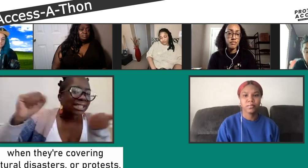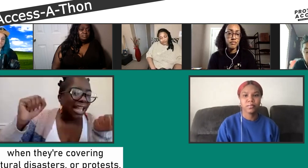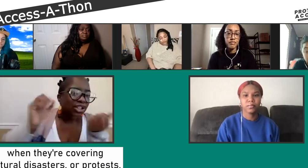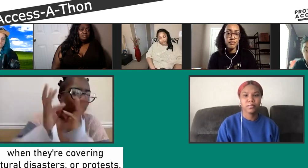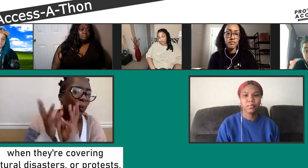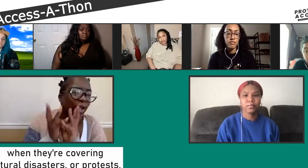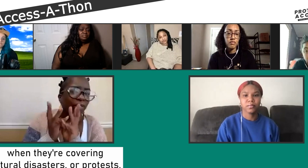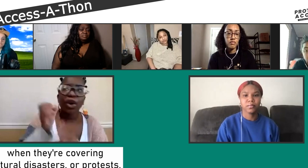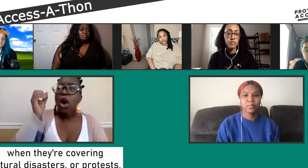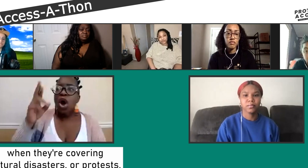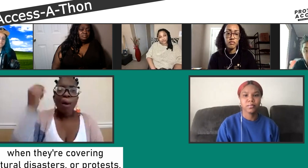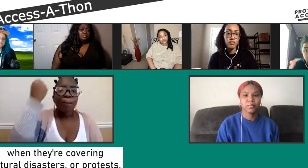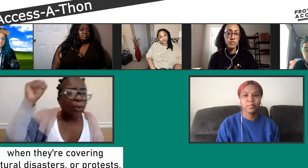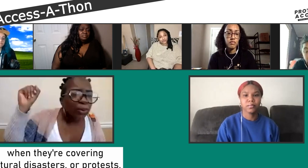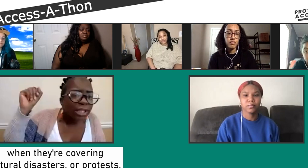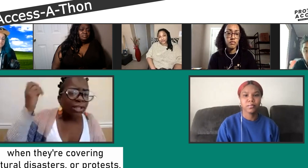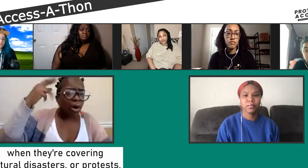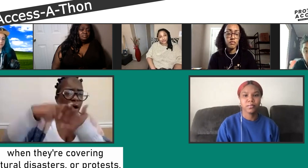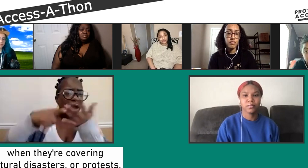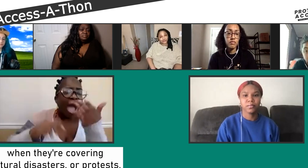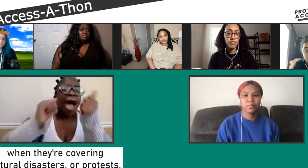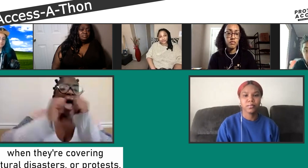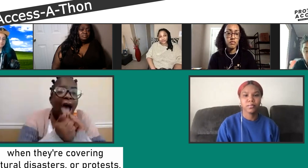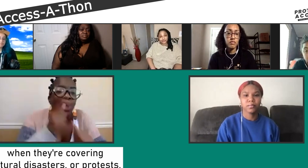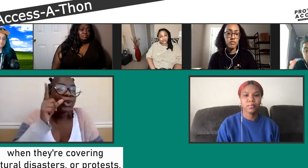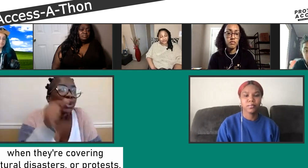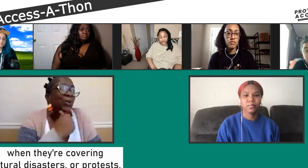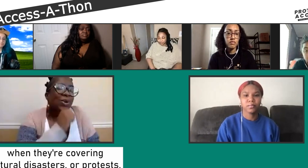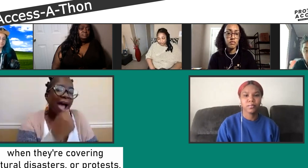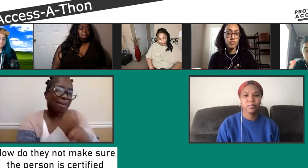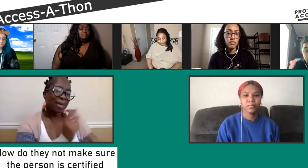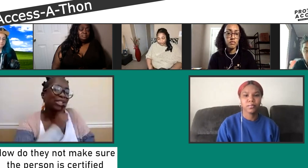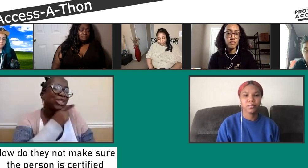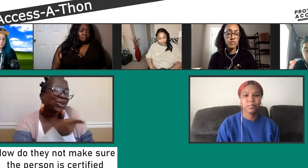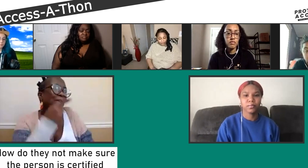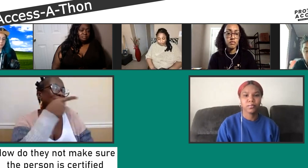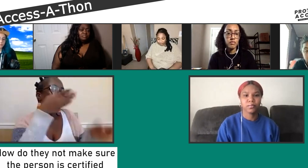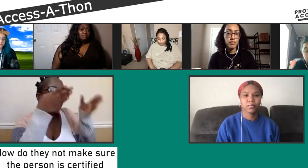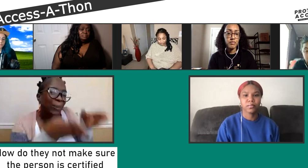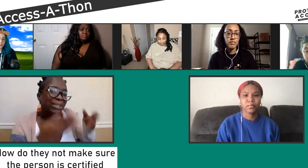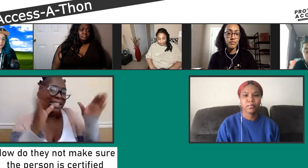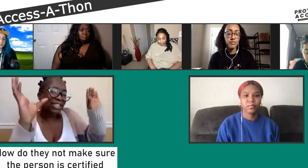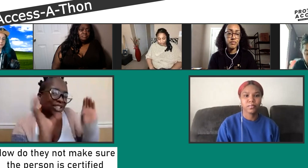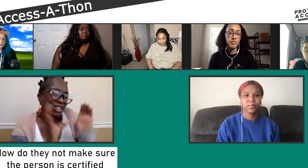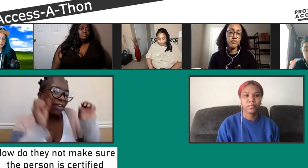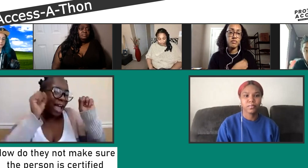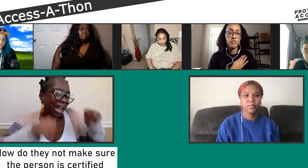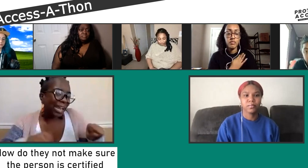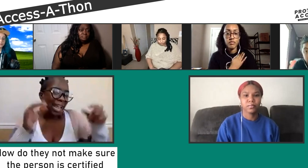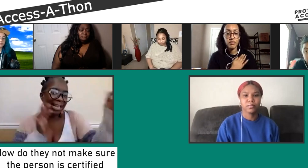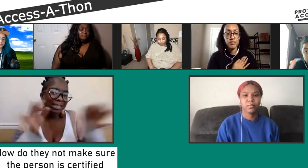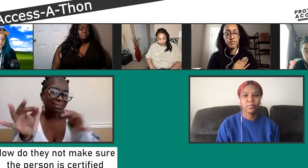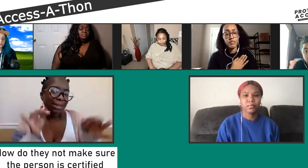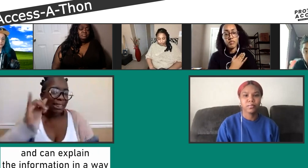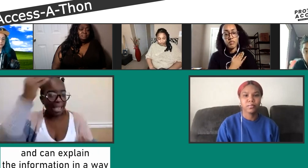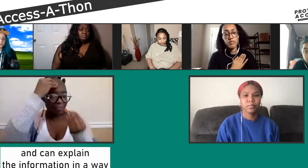is going on on a national disaster weather type of app or media and not make sure that that person was